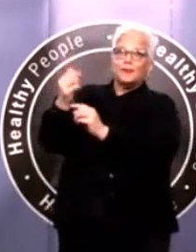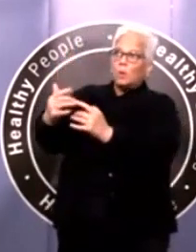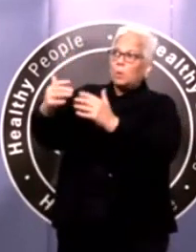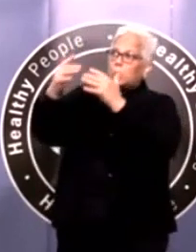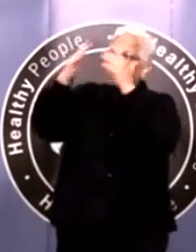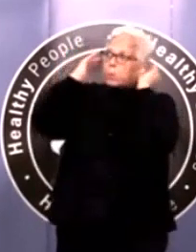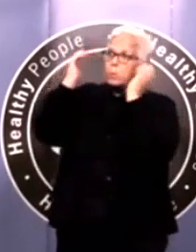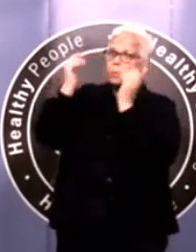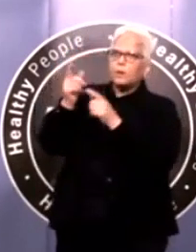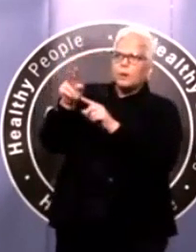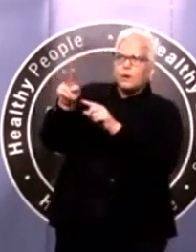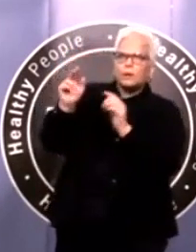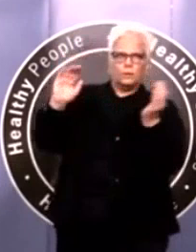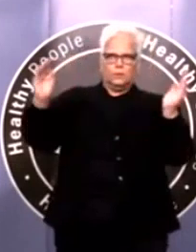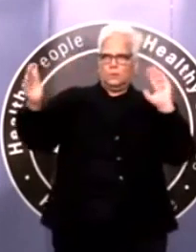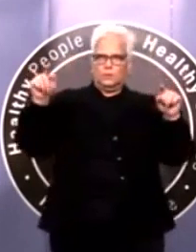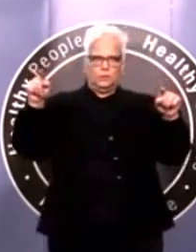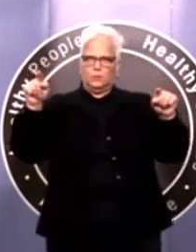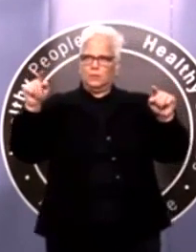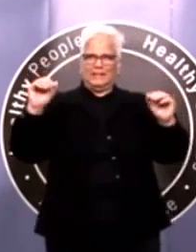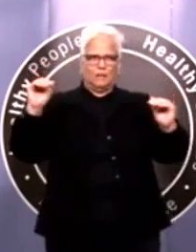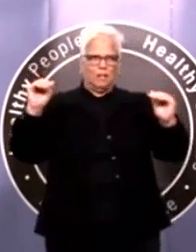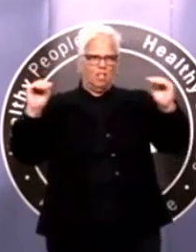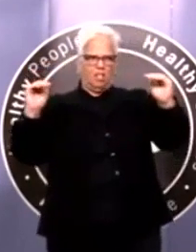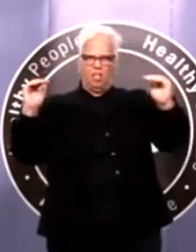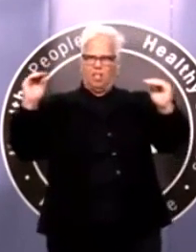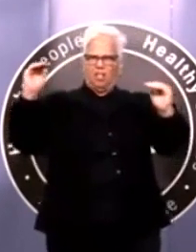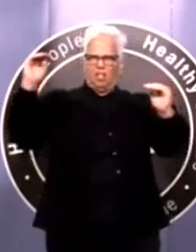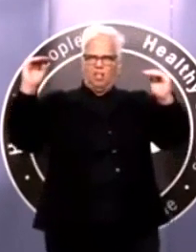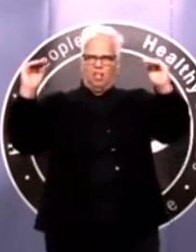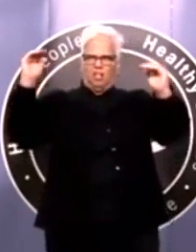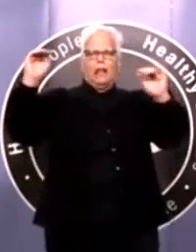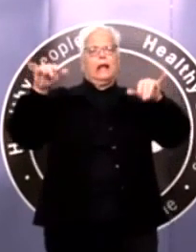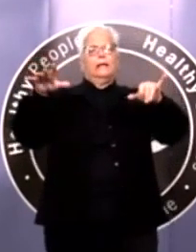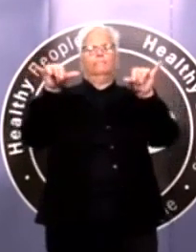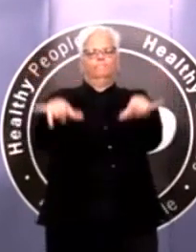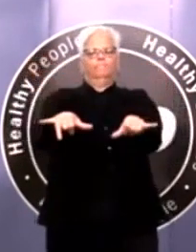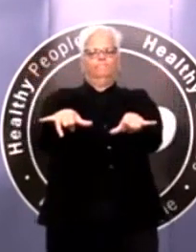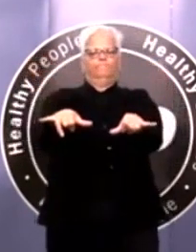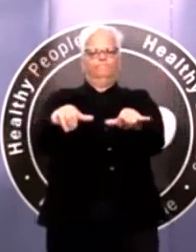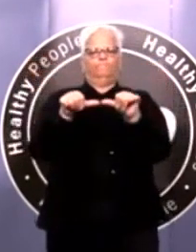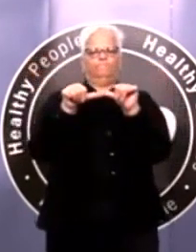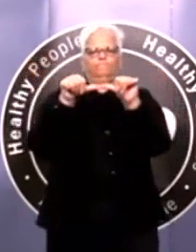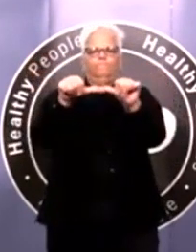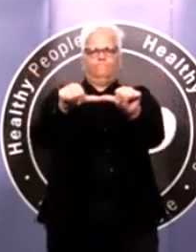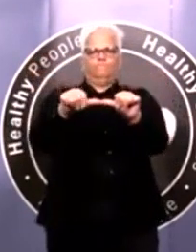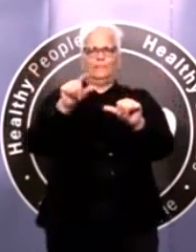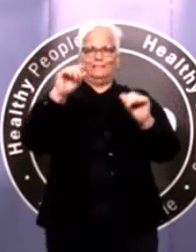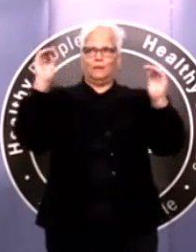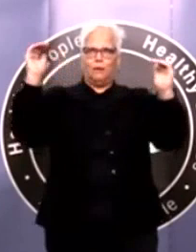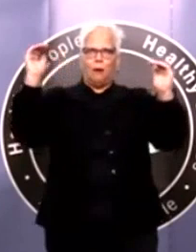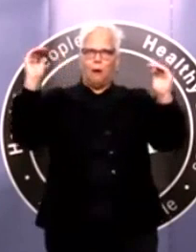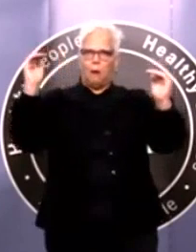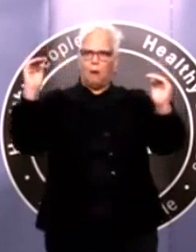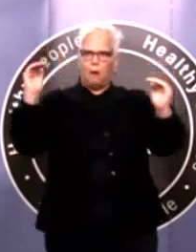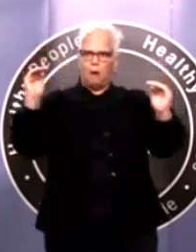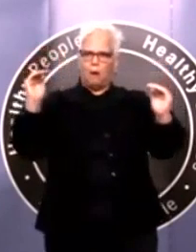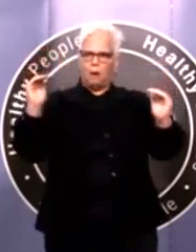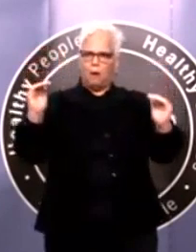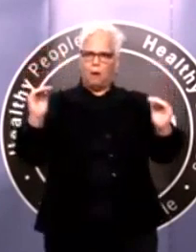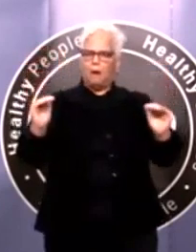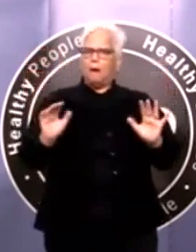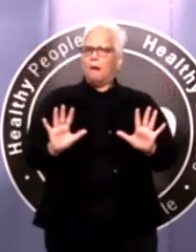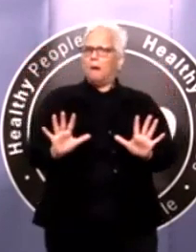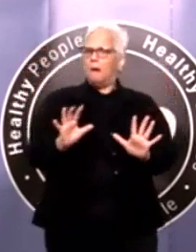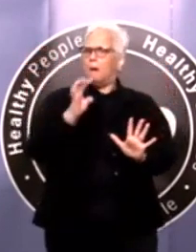hospital care can get it. The last thing I would say on this is that it's very